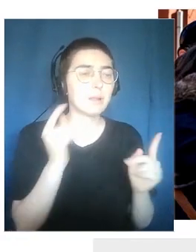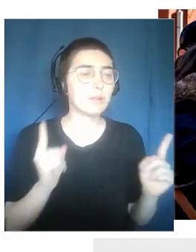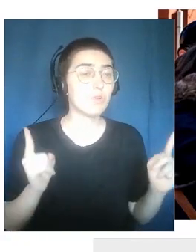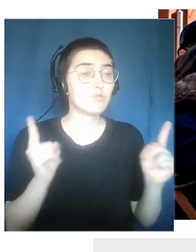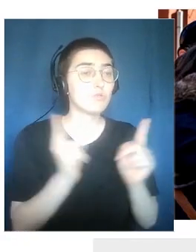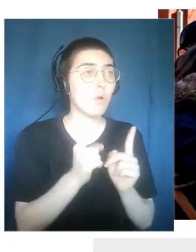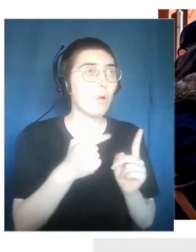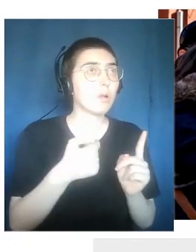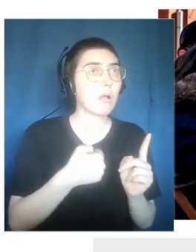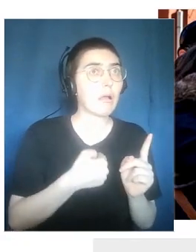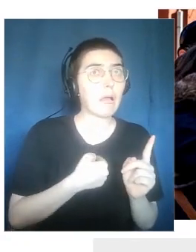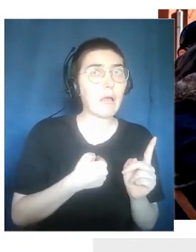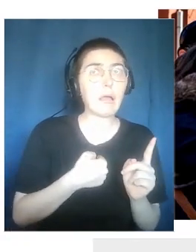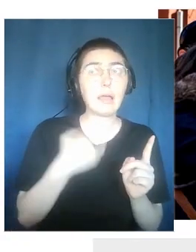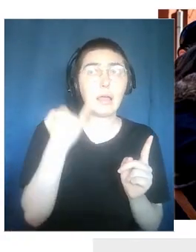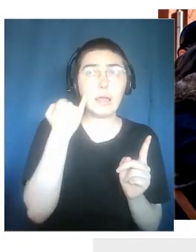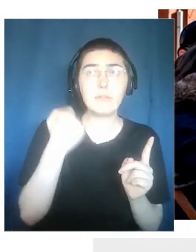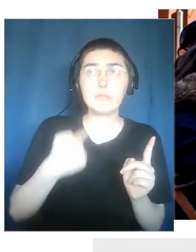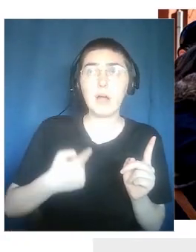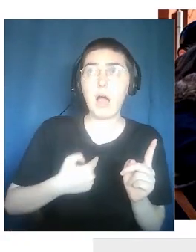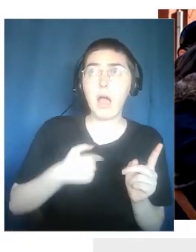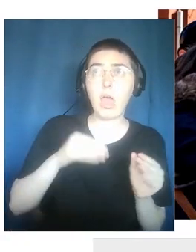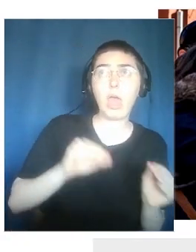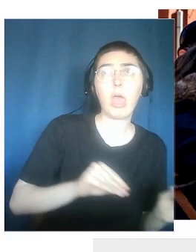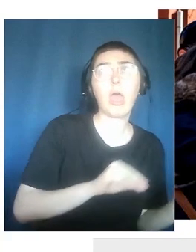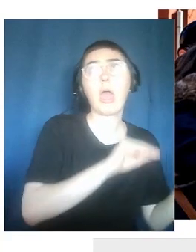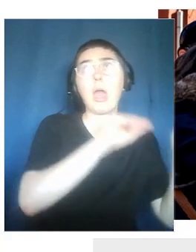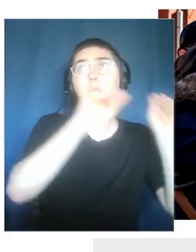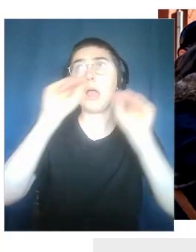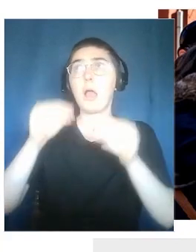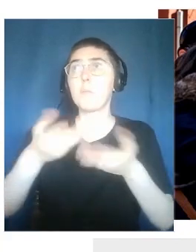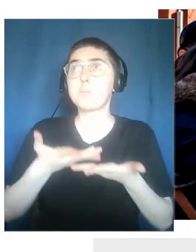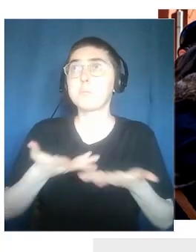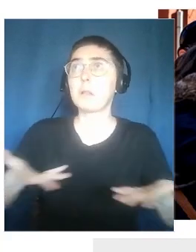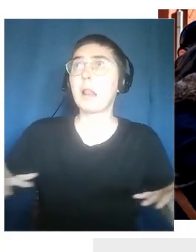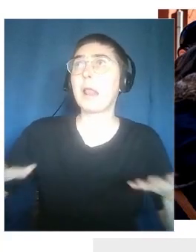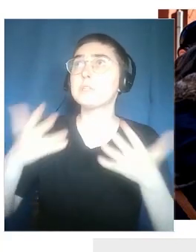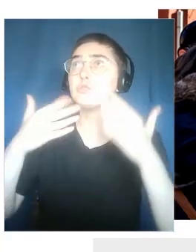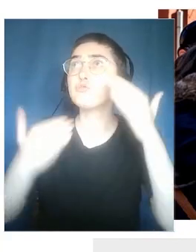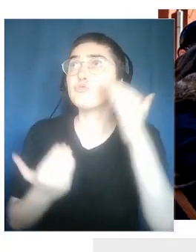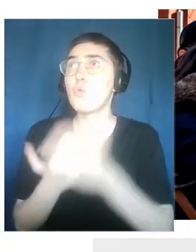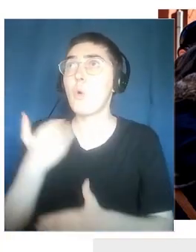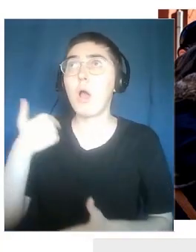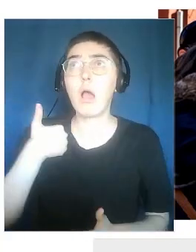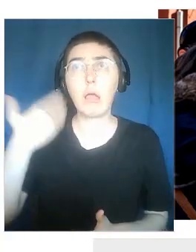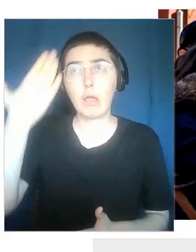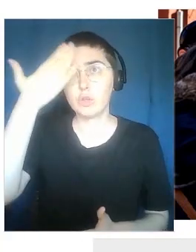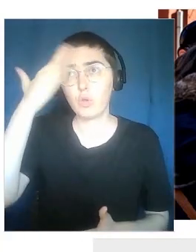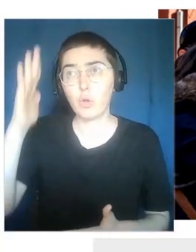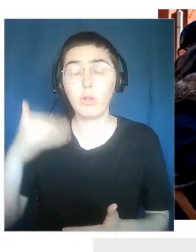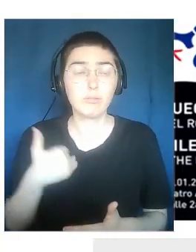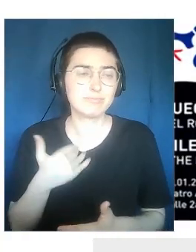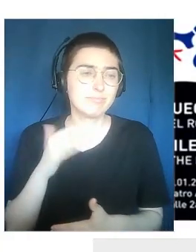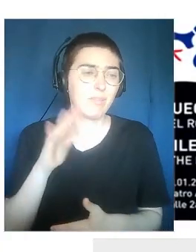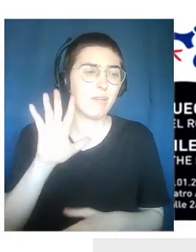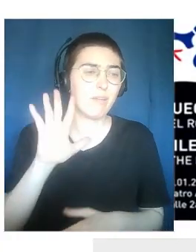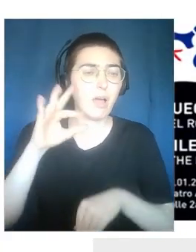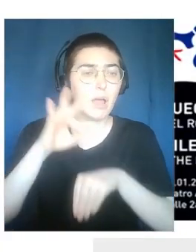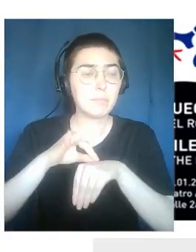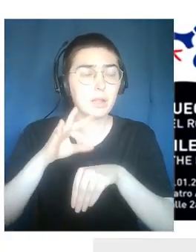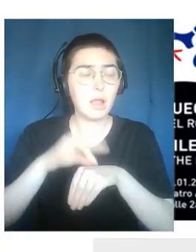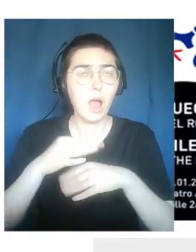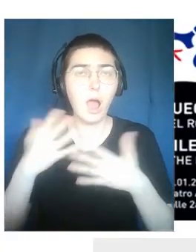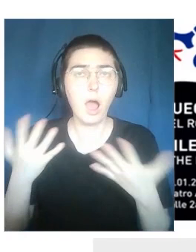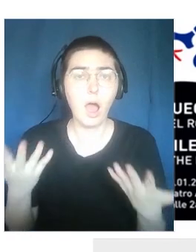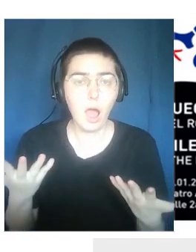displacement, an emotional experience, a strong experience. Similar to the